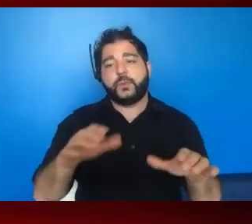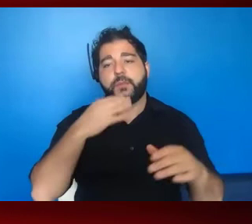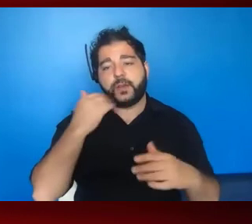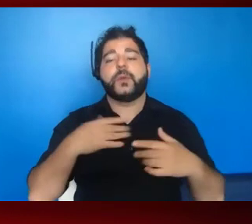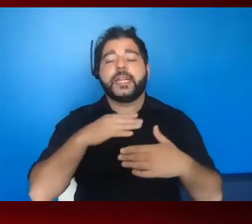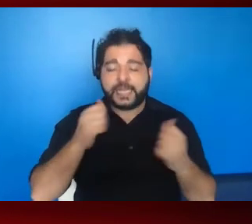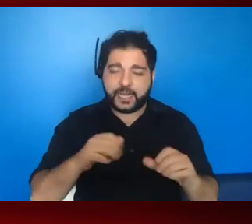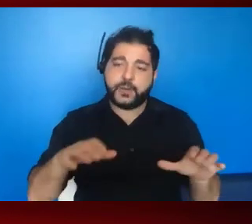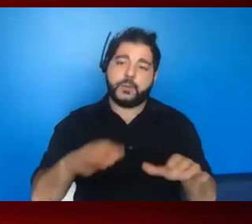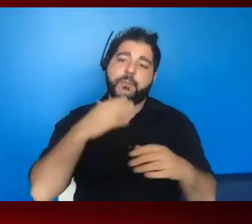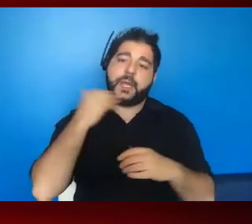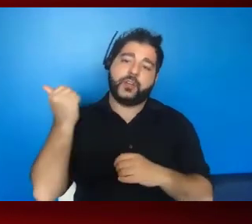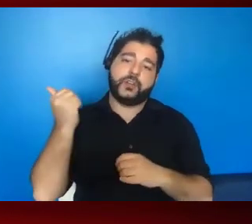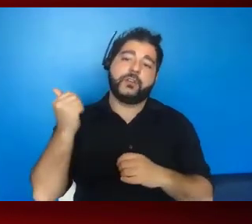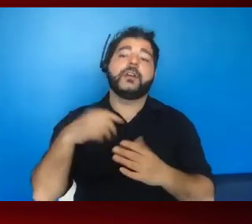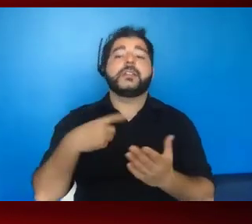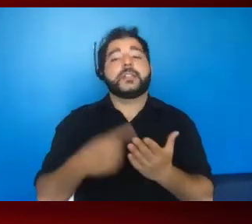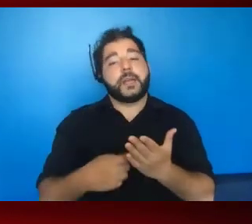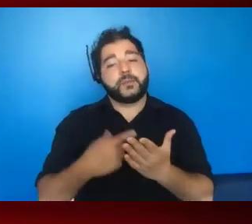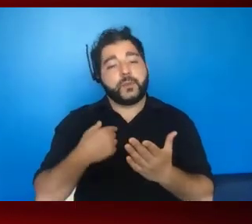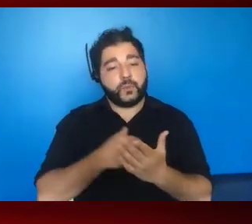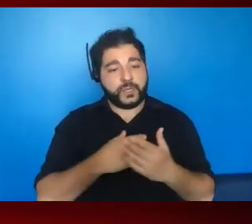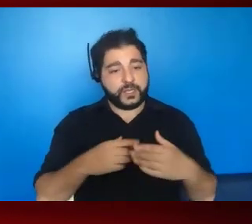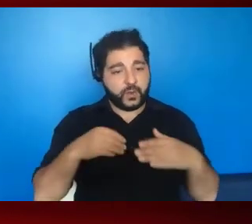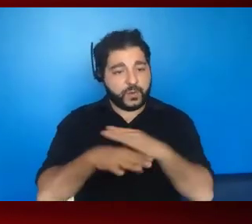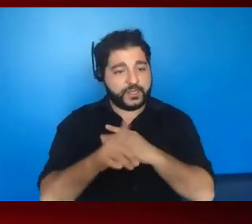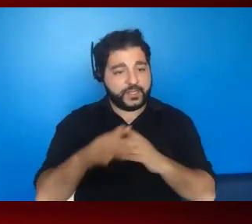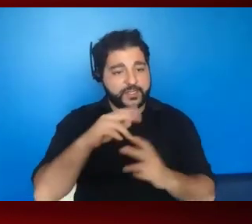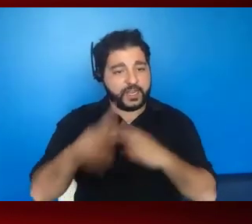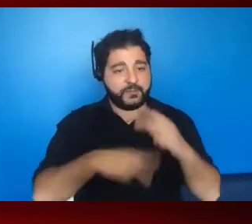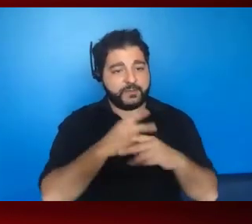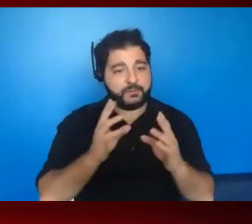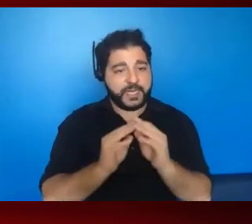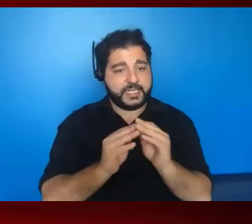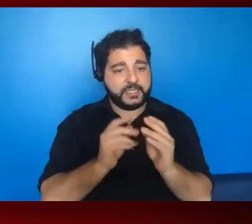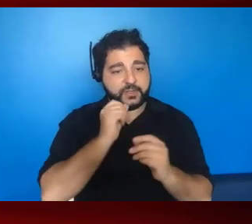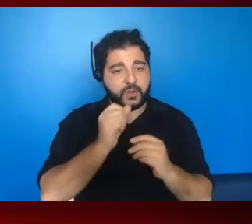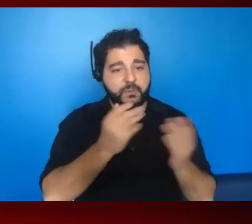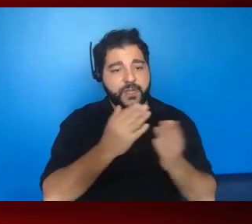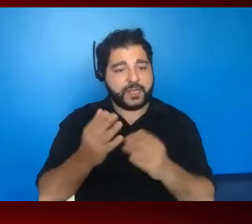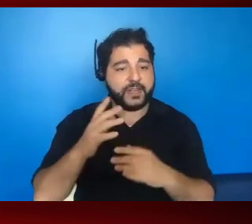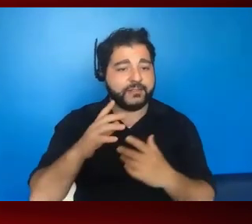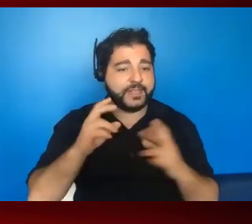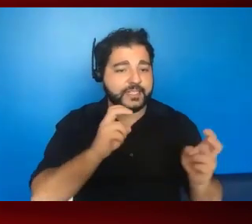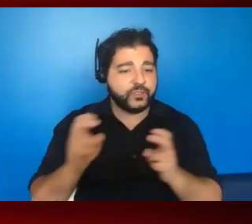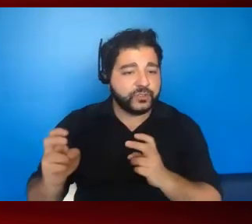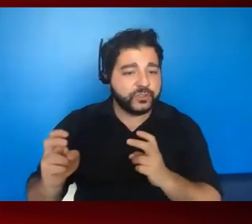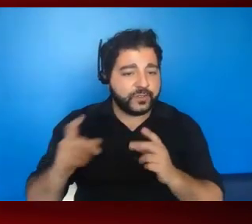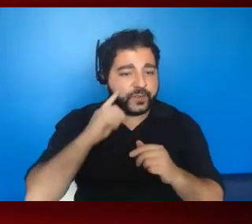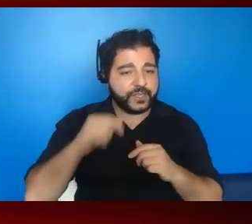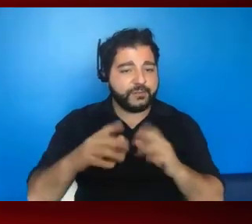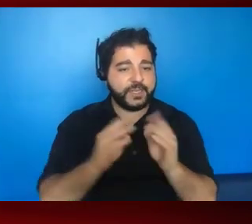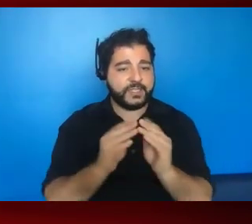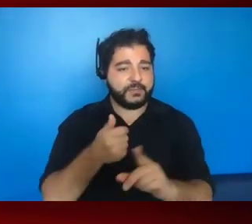better. And sometimes when we come into these meetings, don't bring those, those issues and those differences into the meeting themselves.